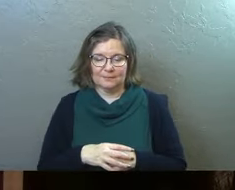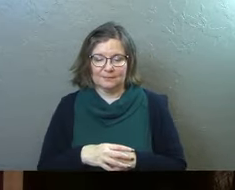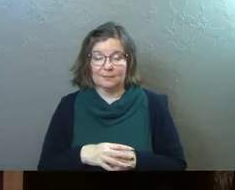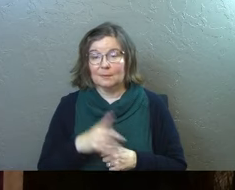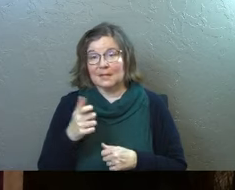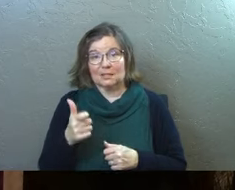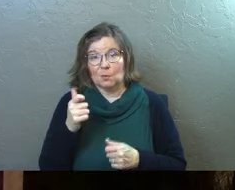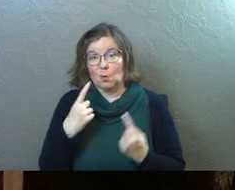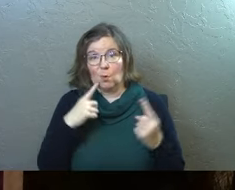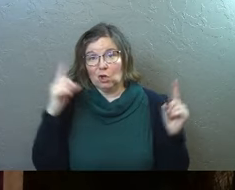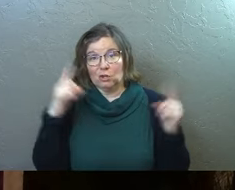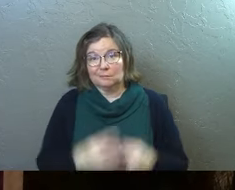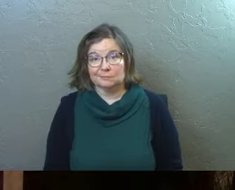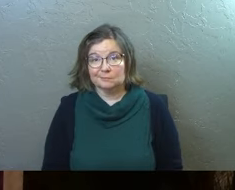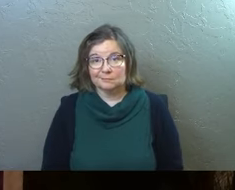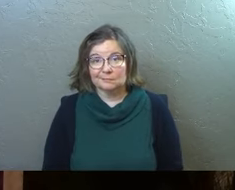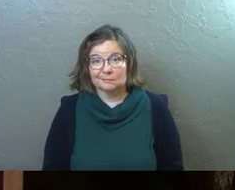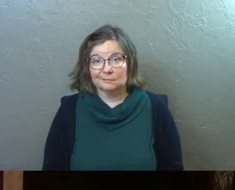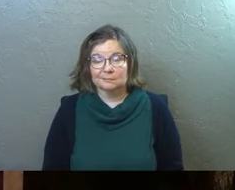because it won't work.